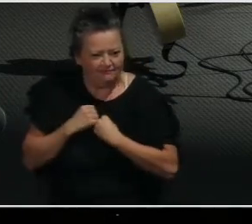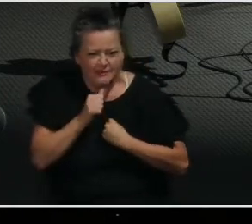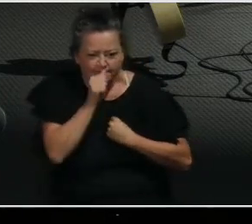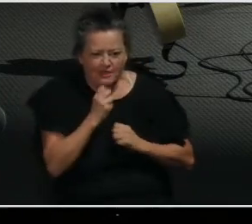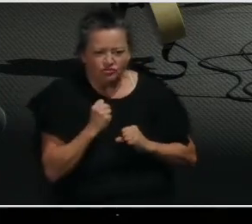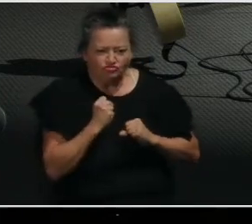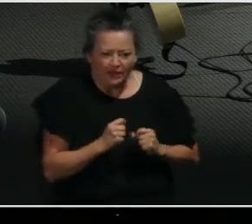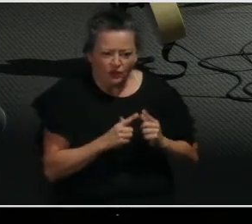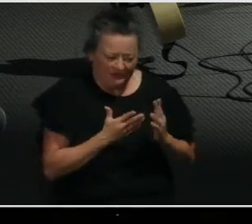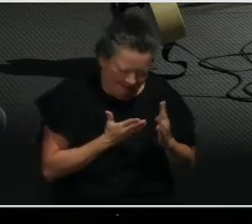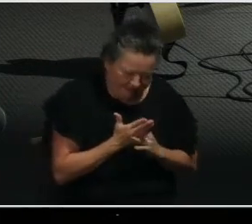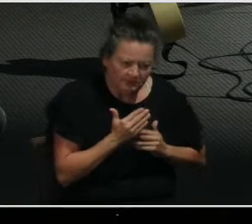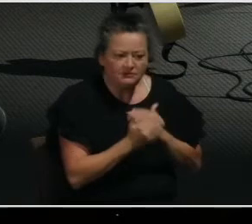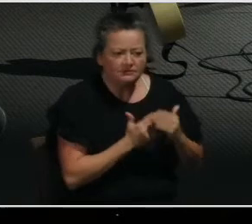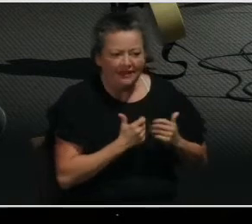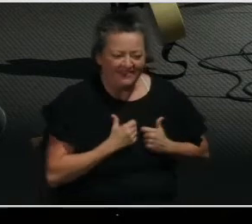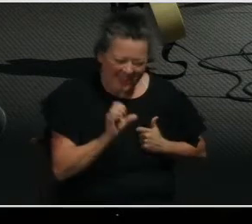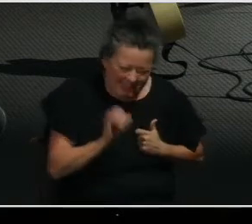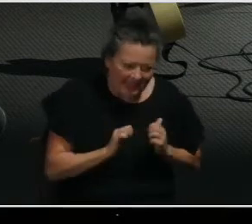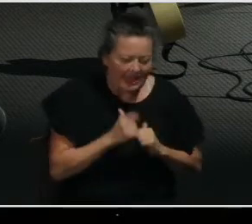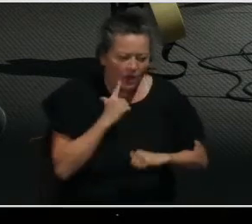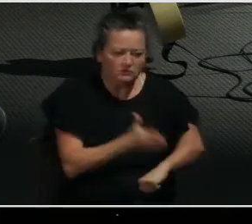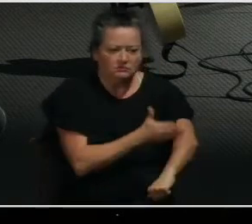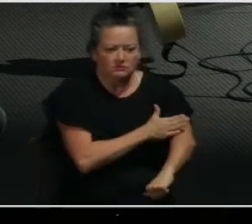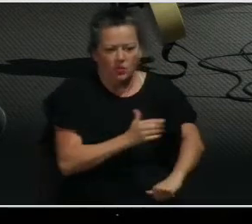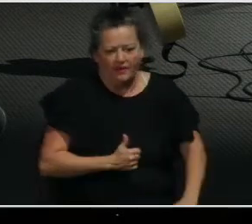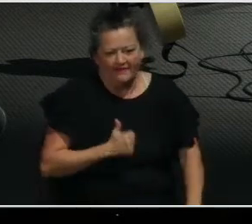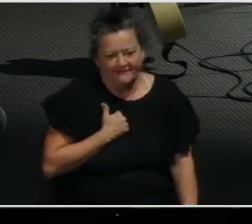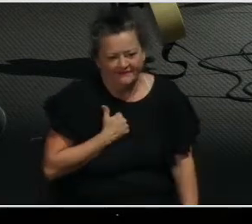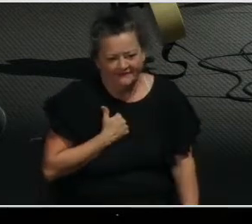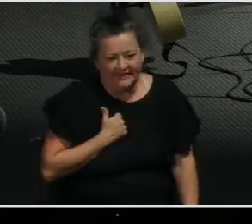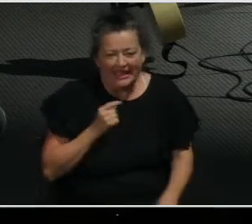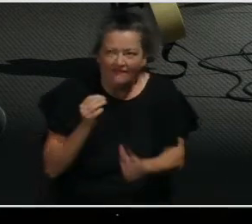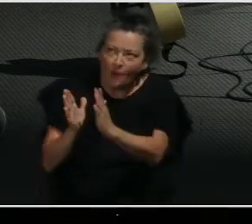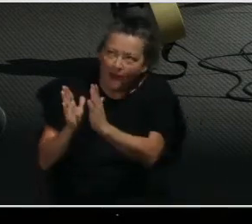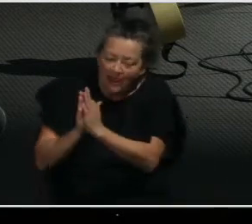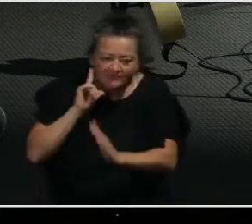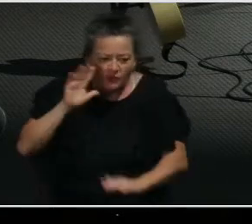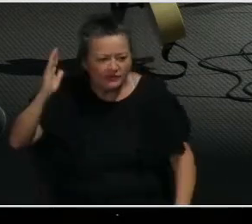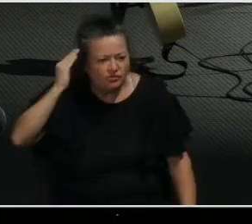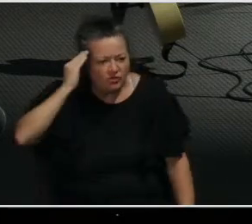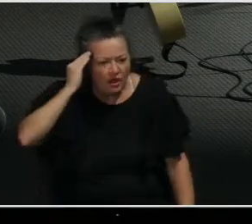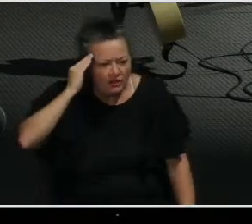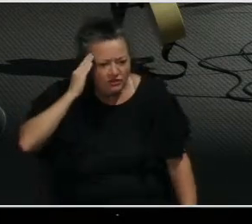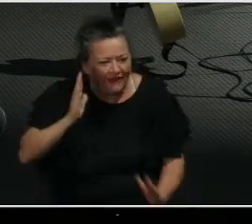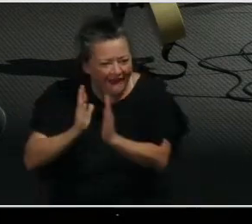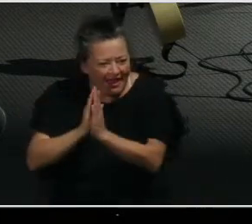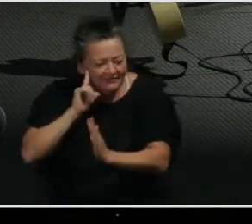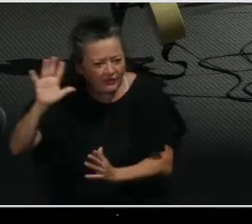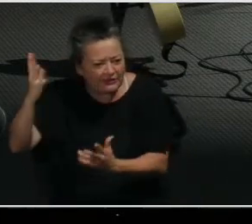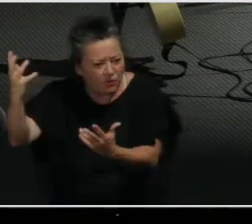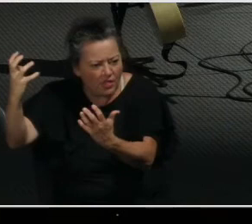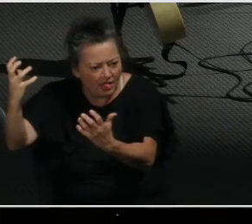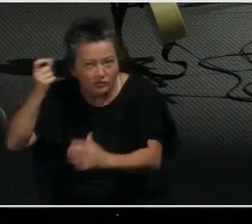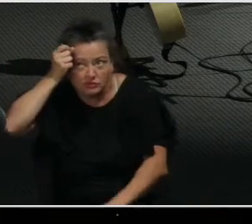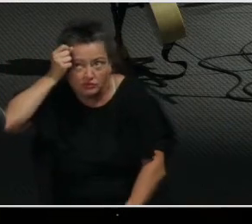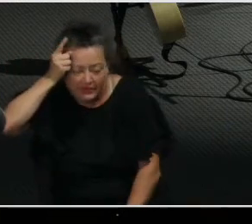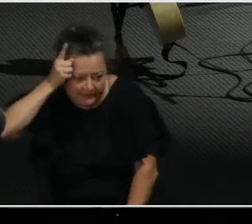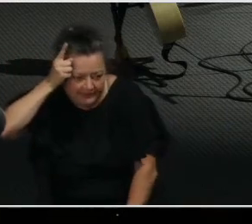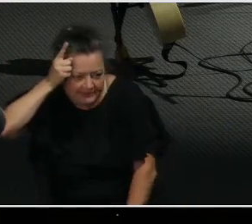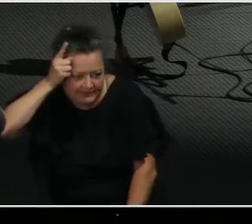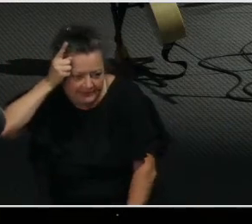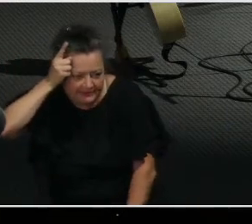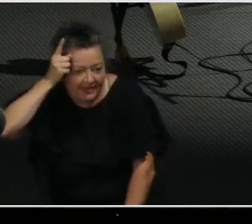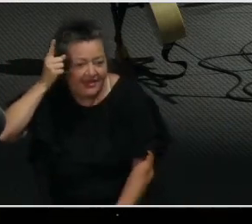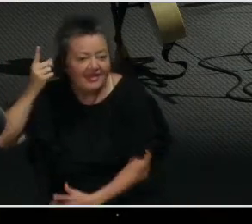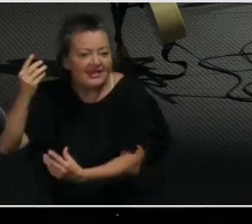strength to endure it. And if you have difficult people in your life, God promises to give you strength to bear with